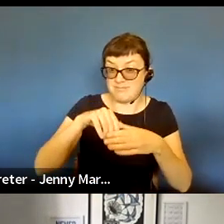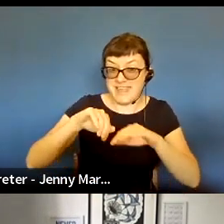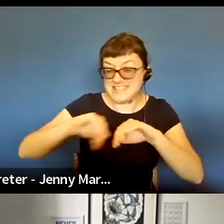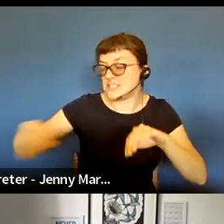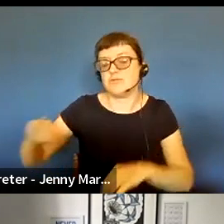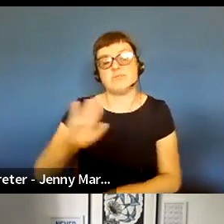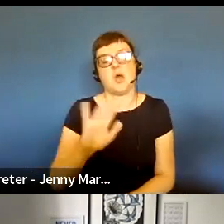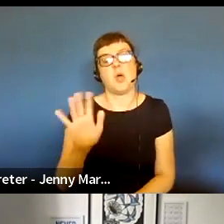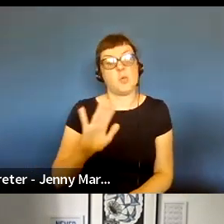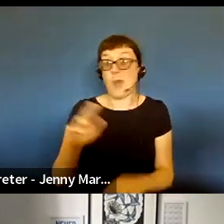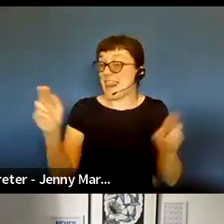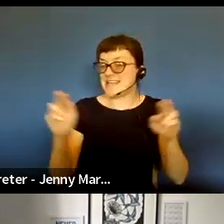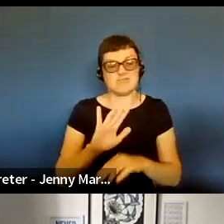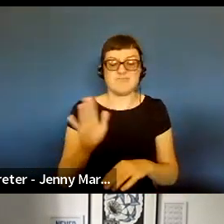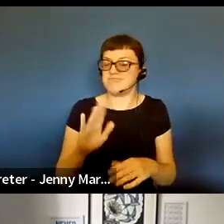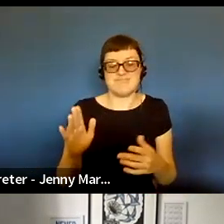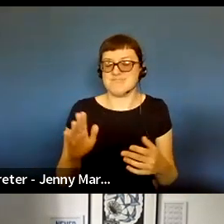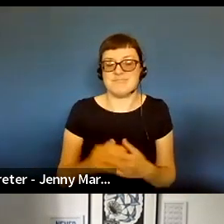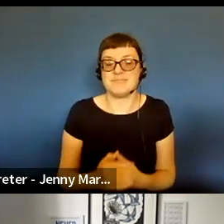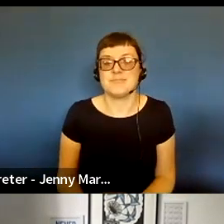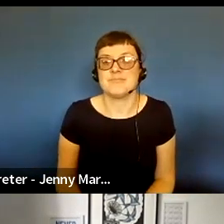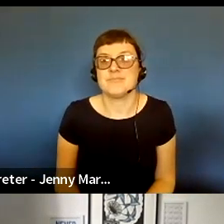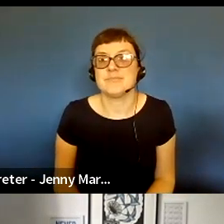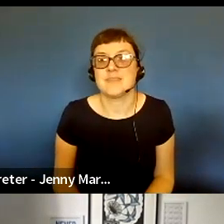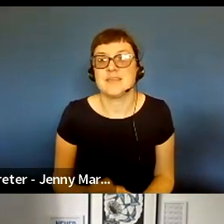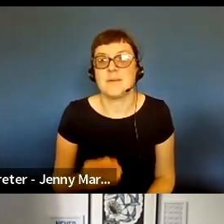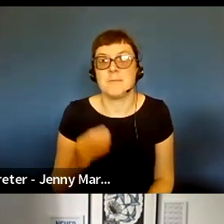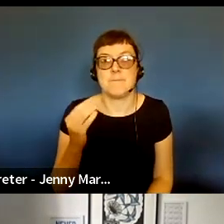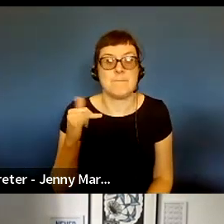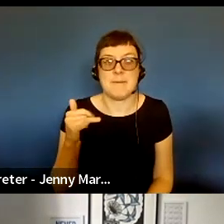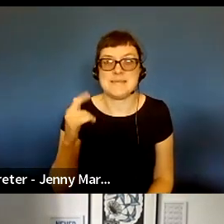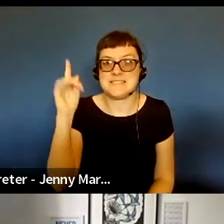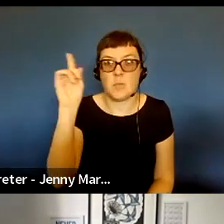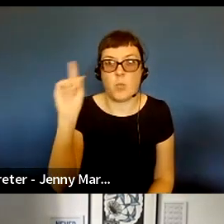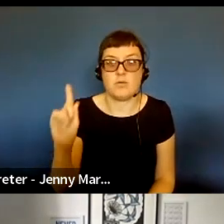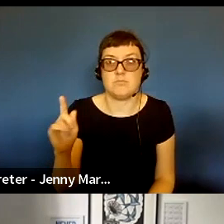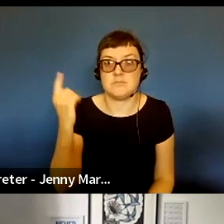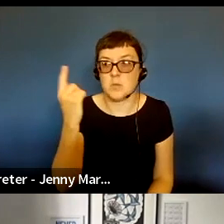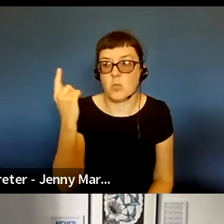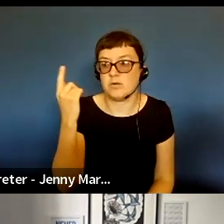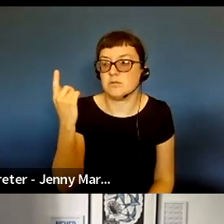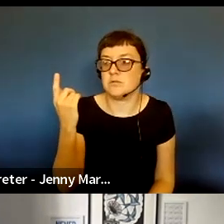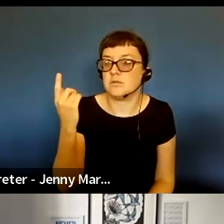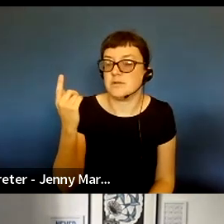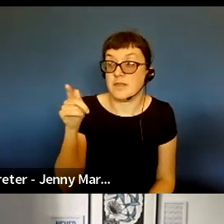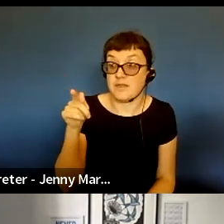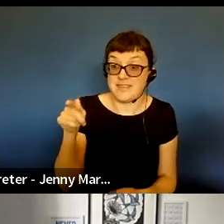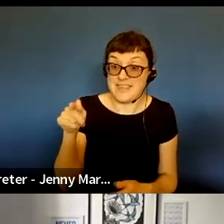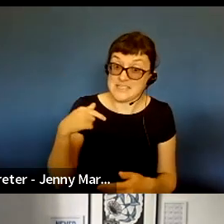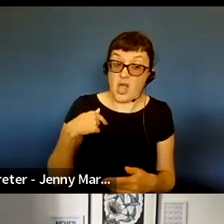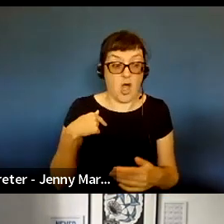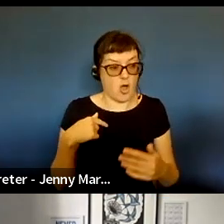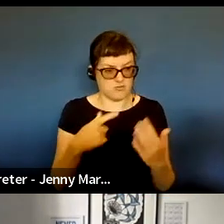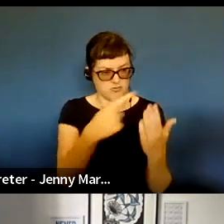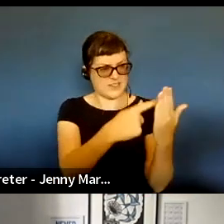or even less in that someone, anyone who believes they meet the criteria